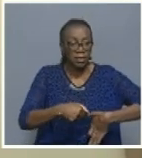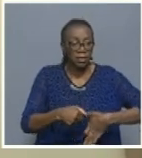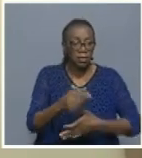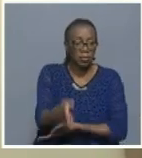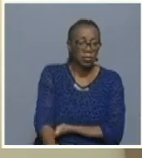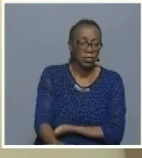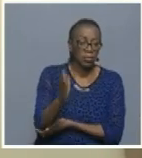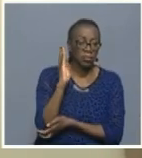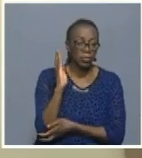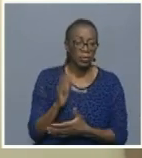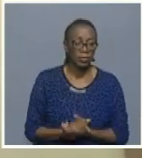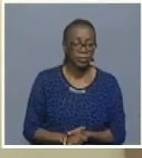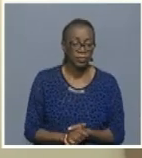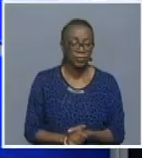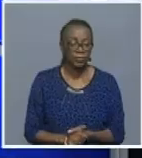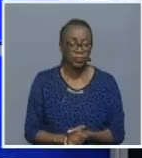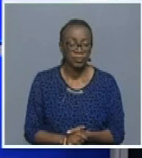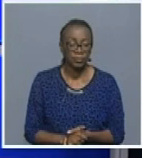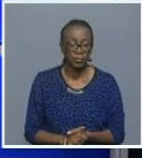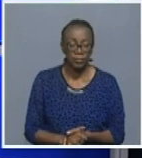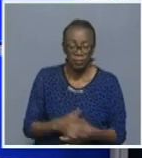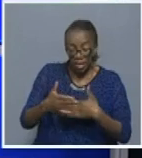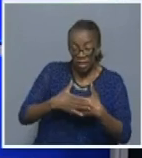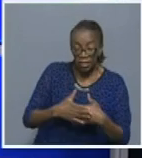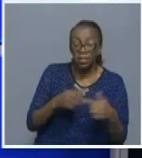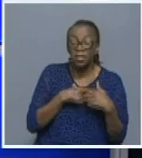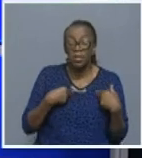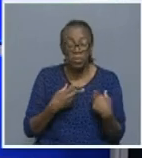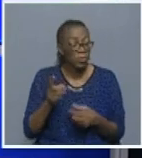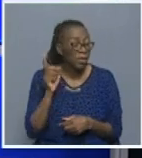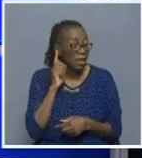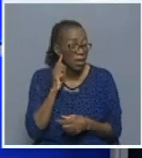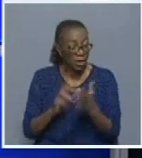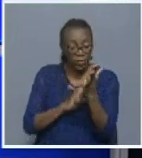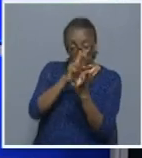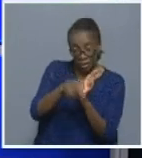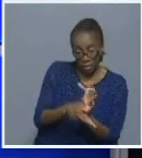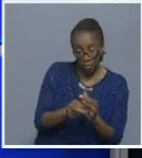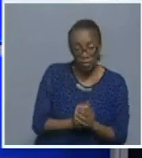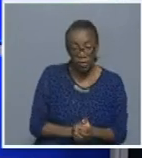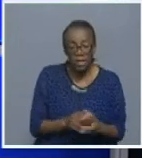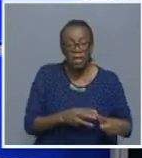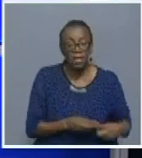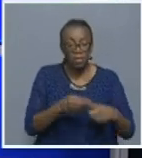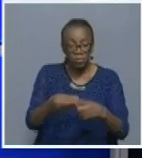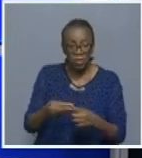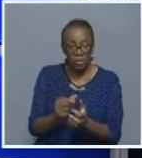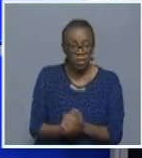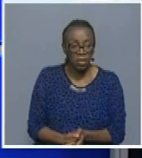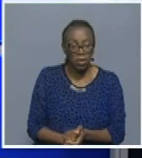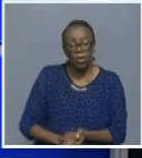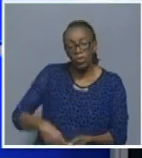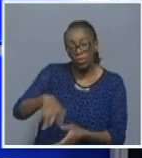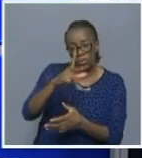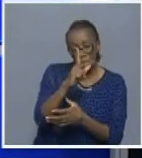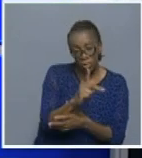them that side. Now, recently it was reported that especially along the Kuonono Road and other flooded